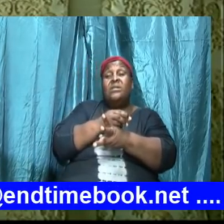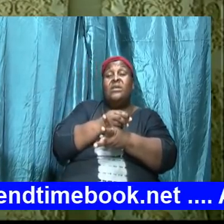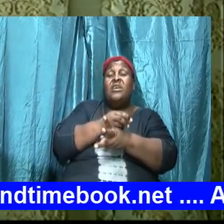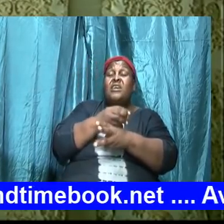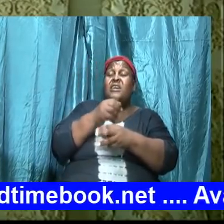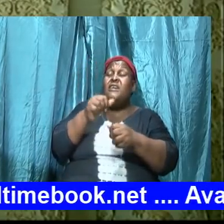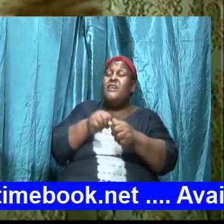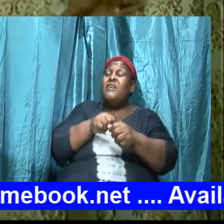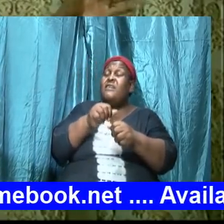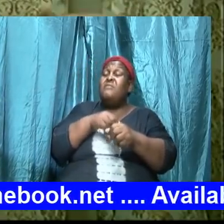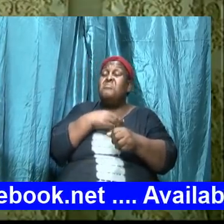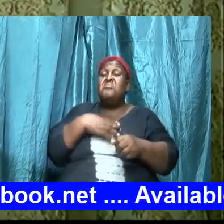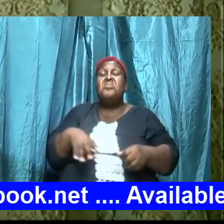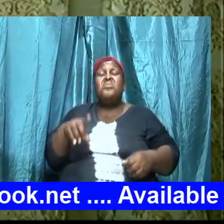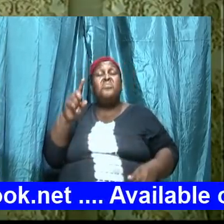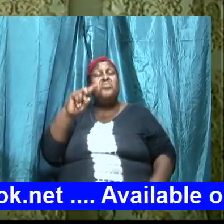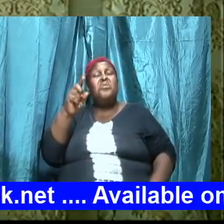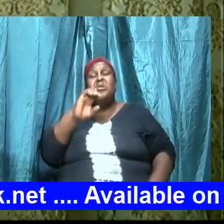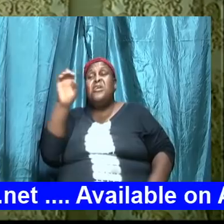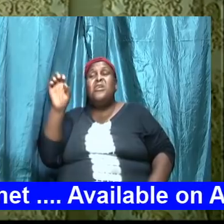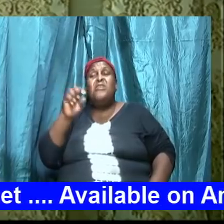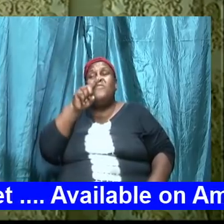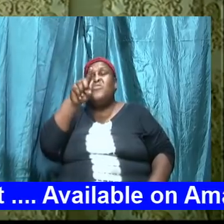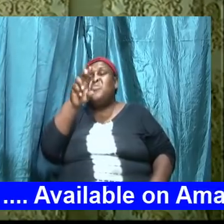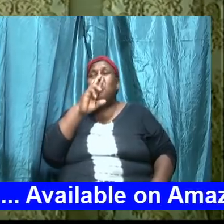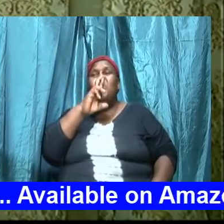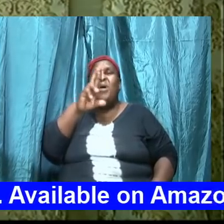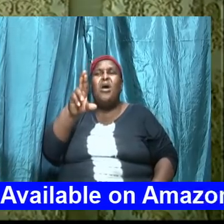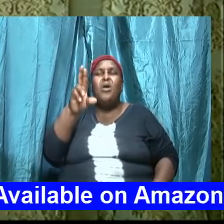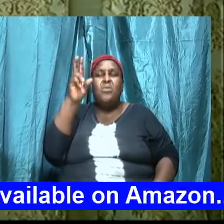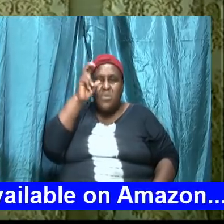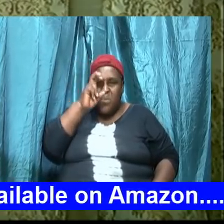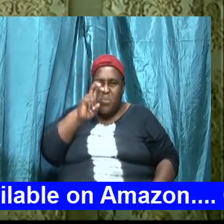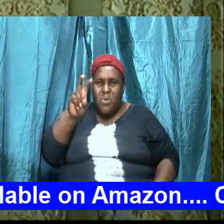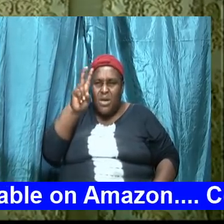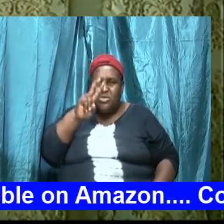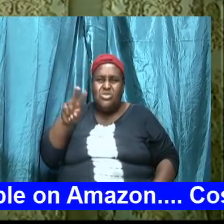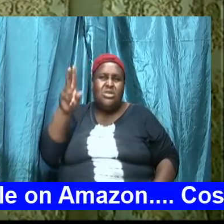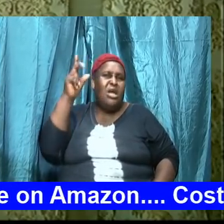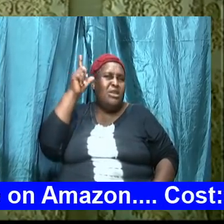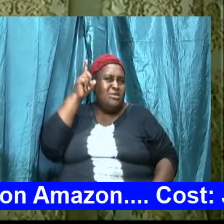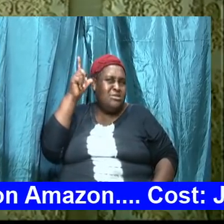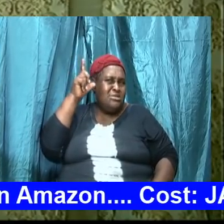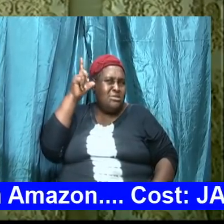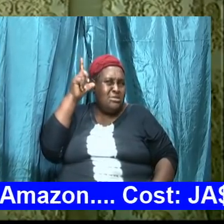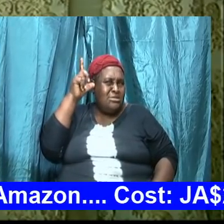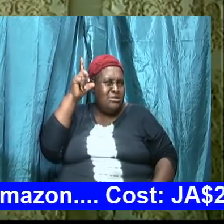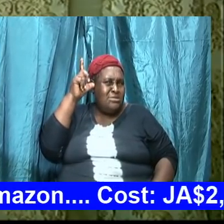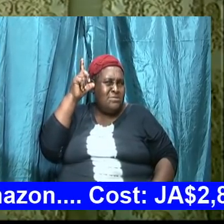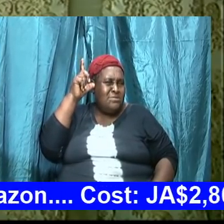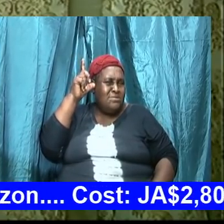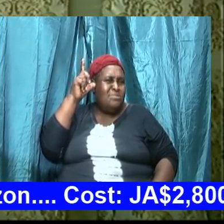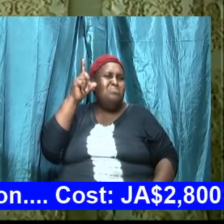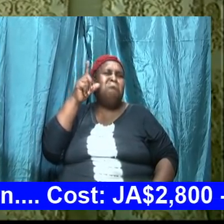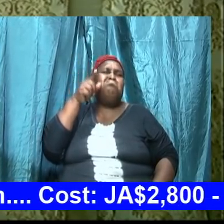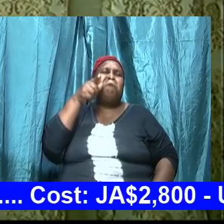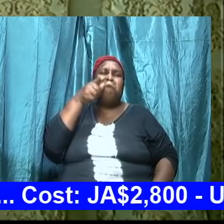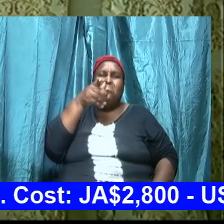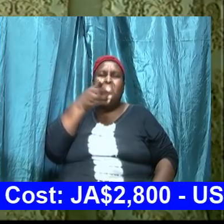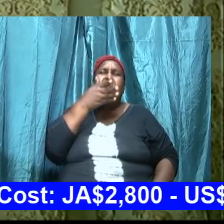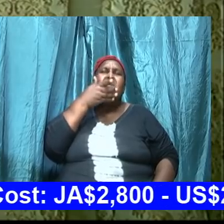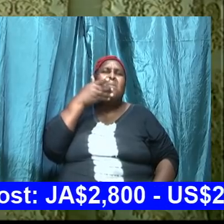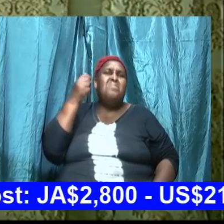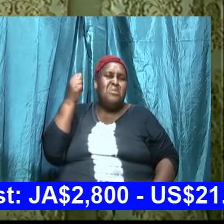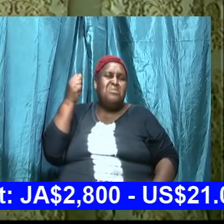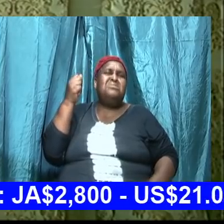I say wherever you are watching and listening I would better get this word we better